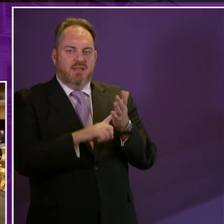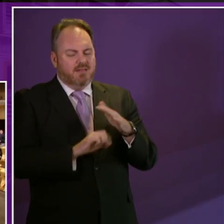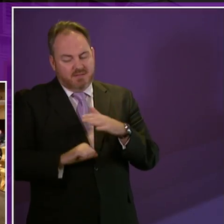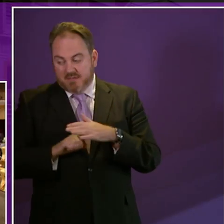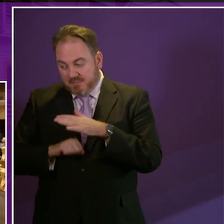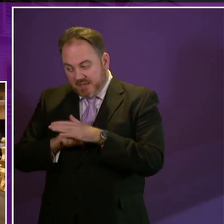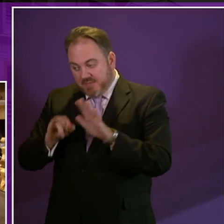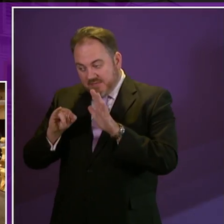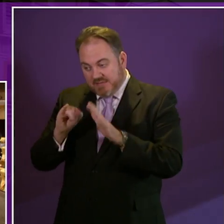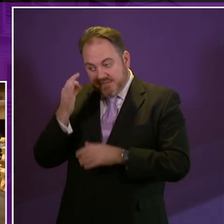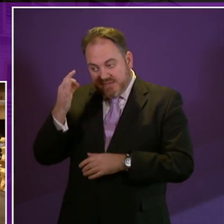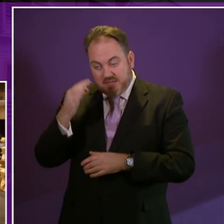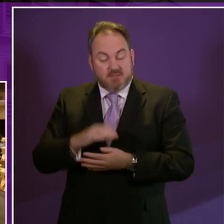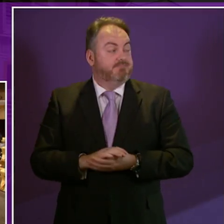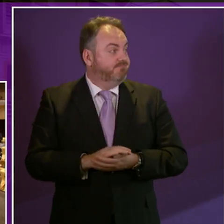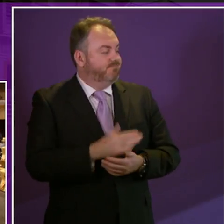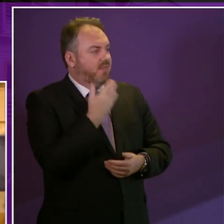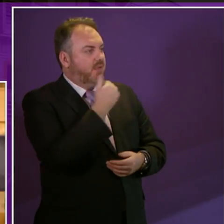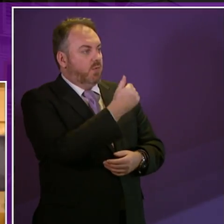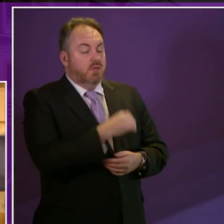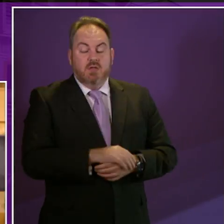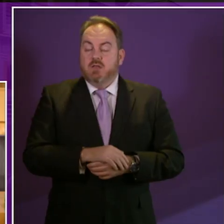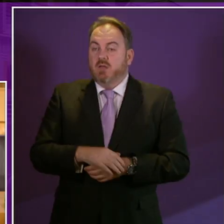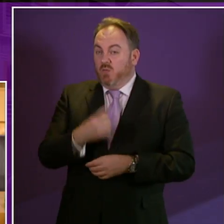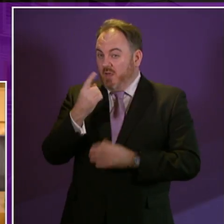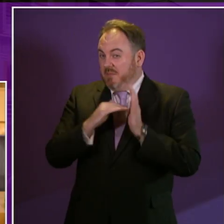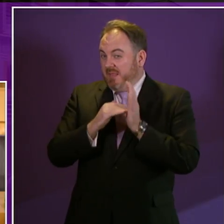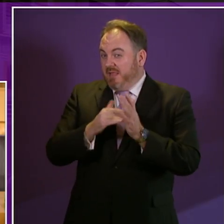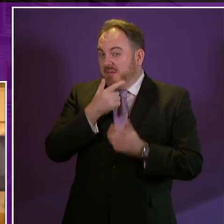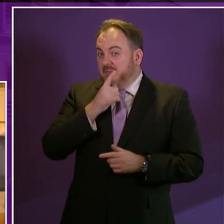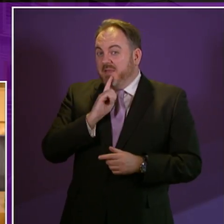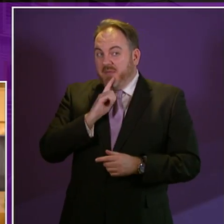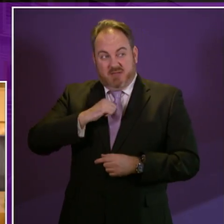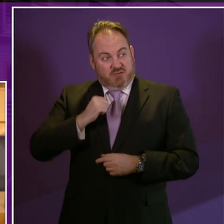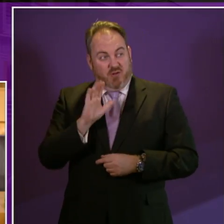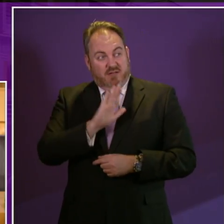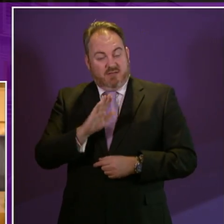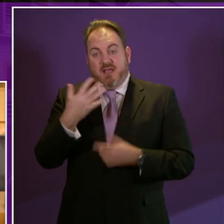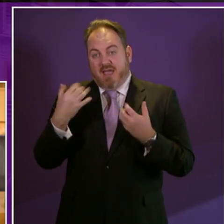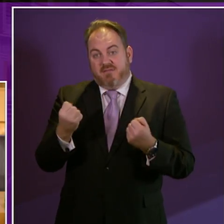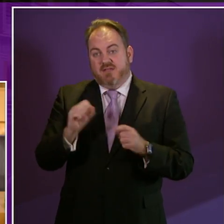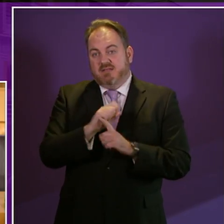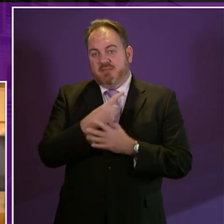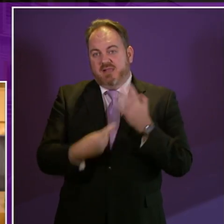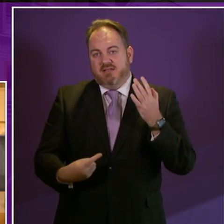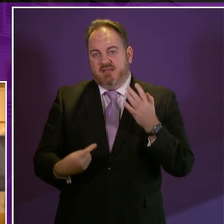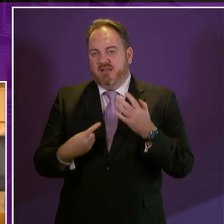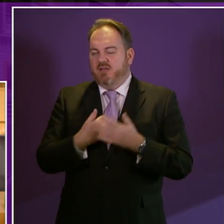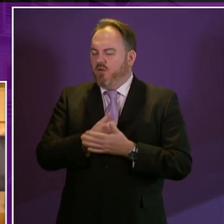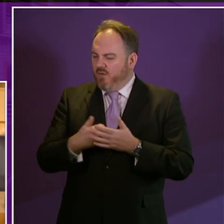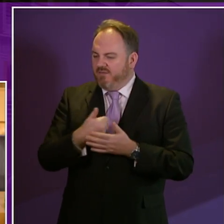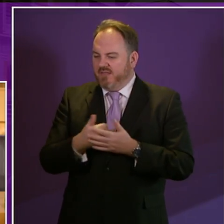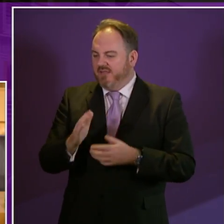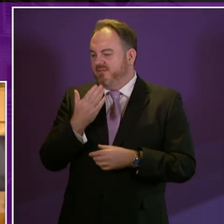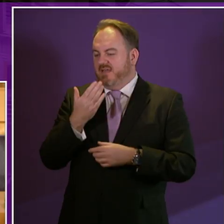officer 1 million people in Scotland live with a disability and because of that they often live with prejudice